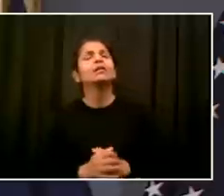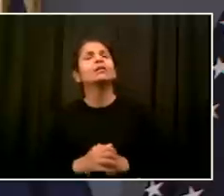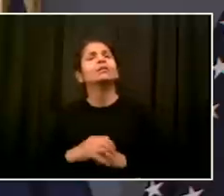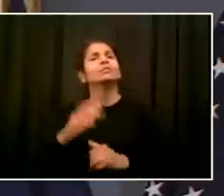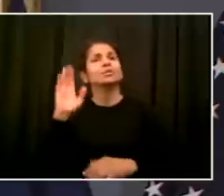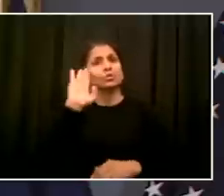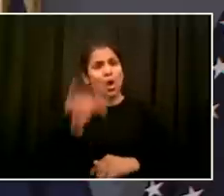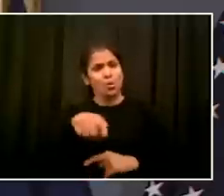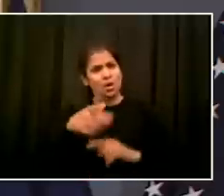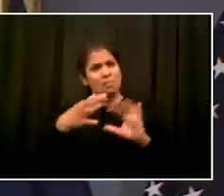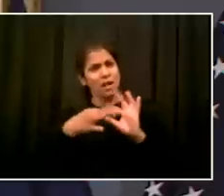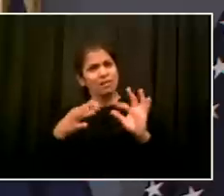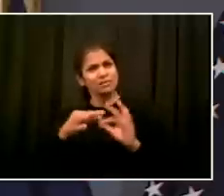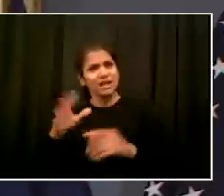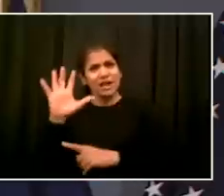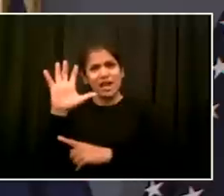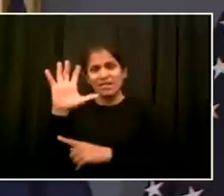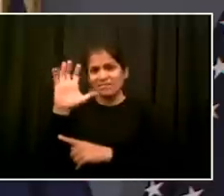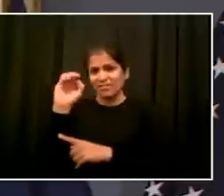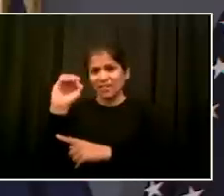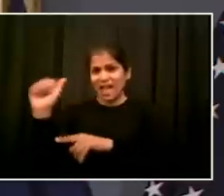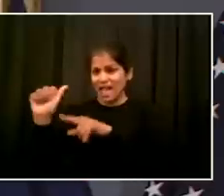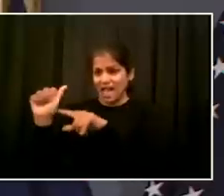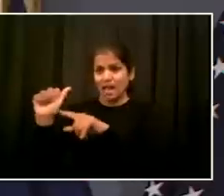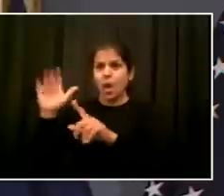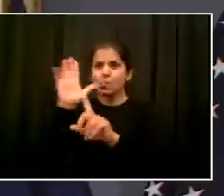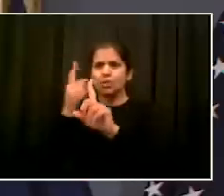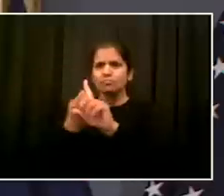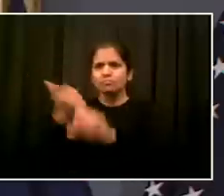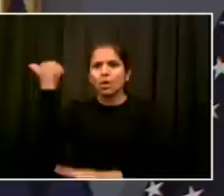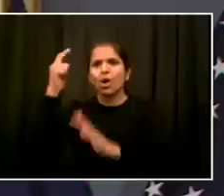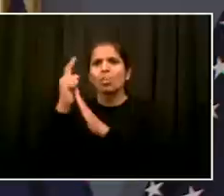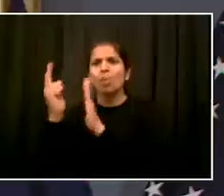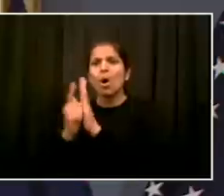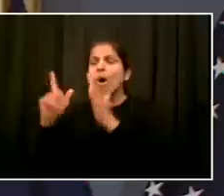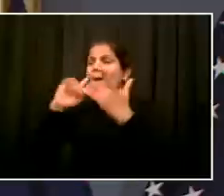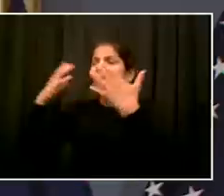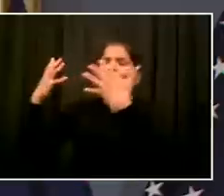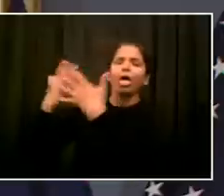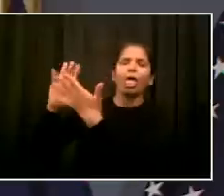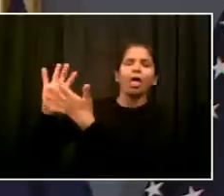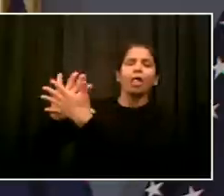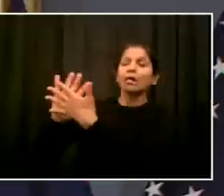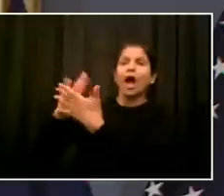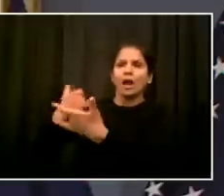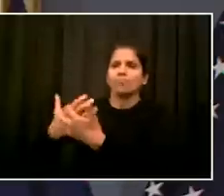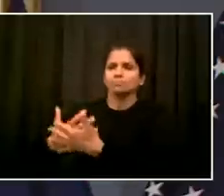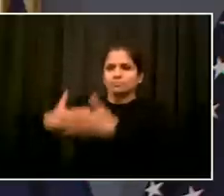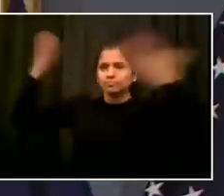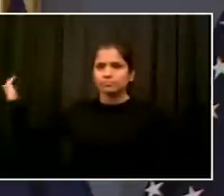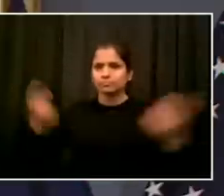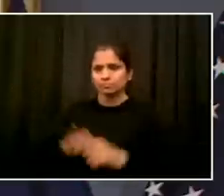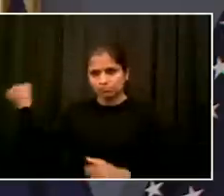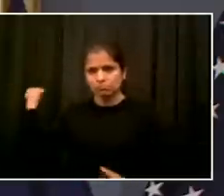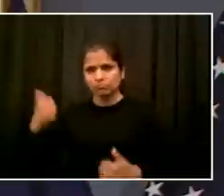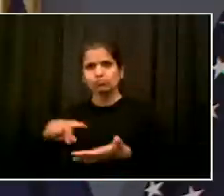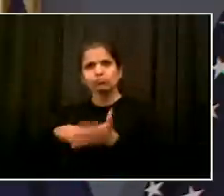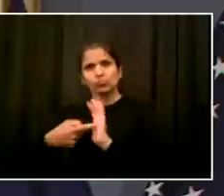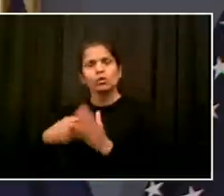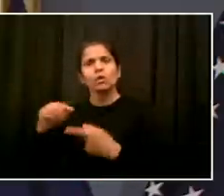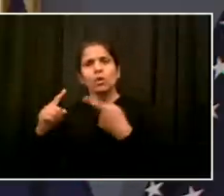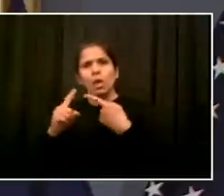will back to show people that you're still true to some of the platforms that got you elected? Police reform, transparency,